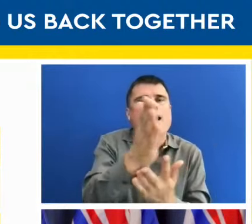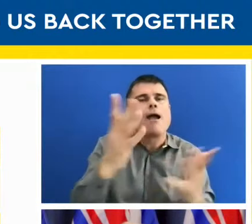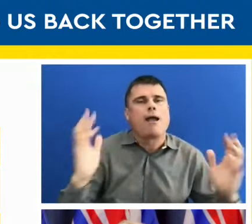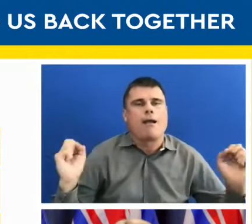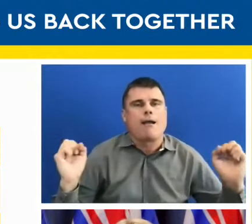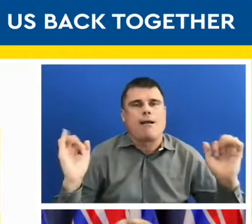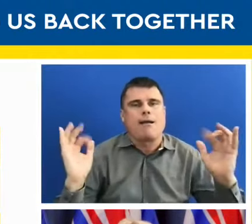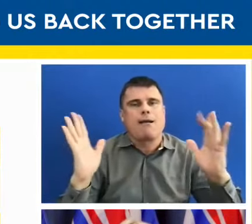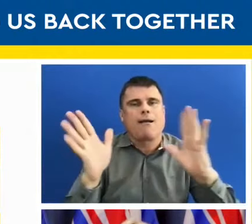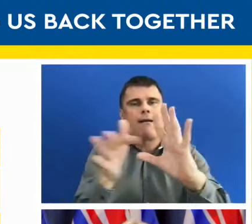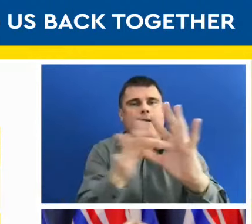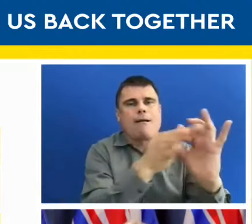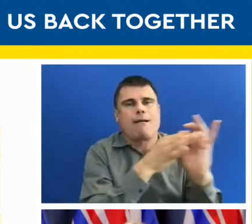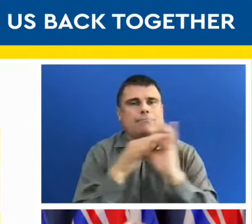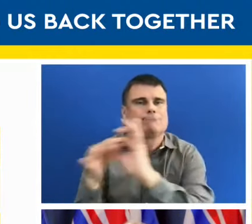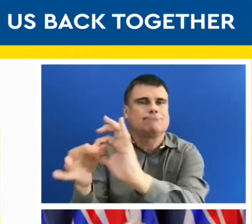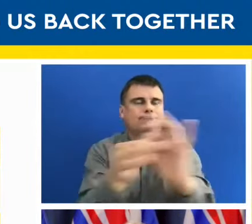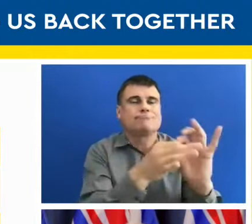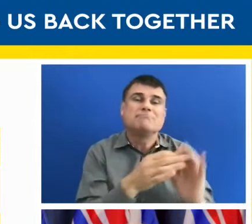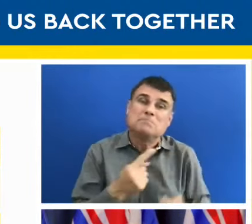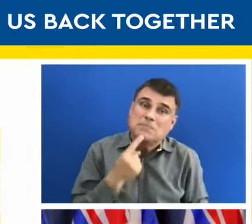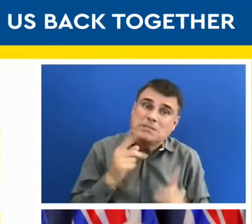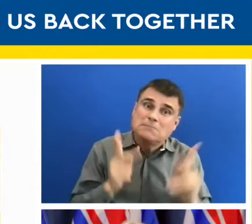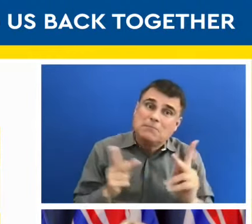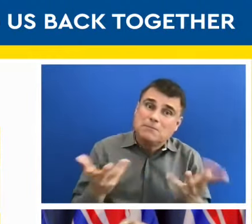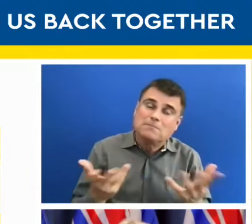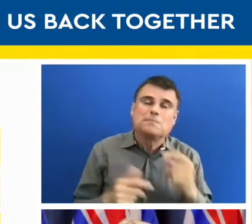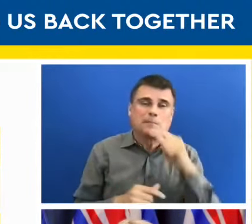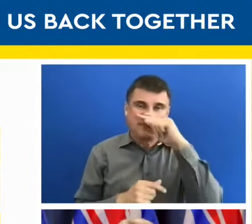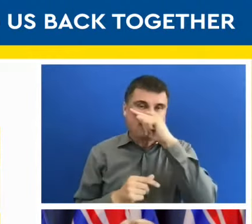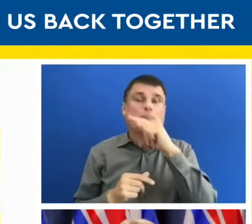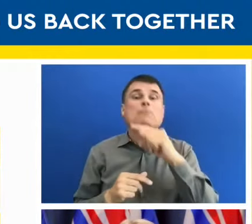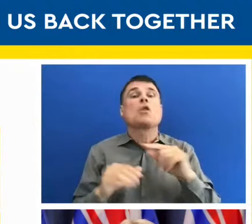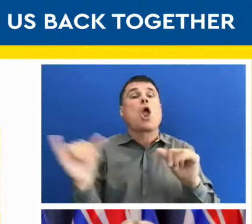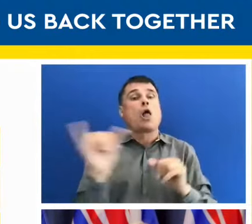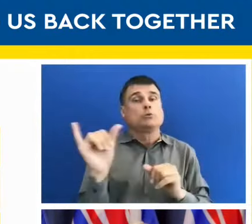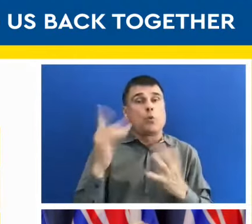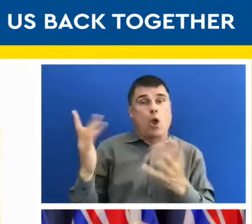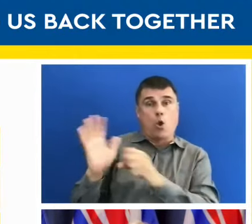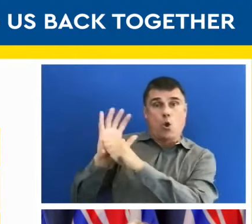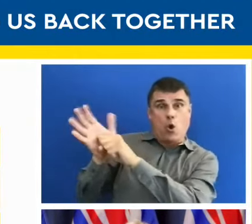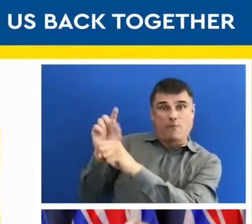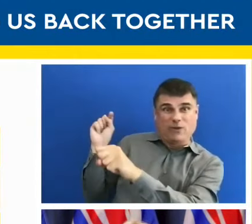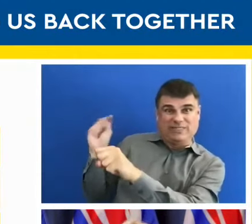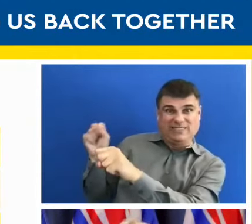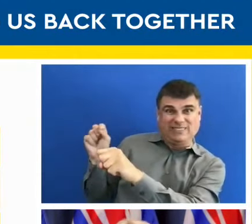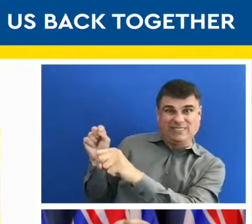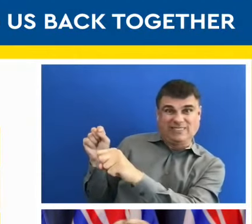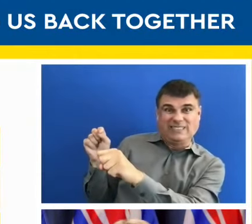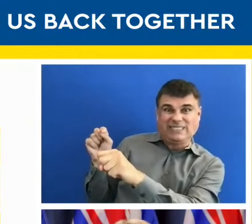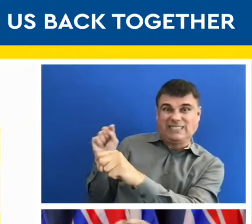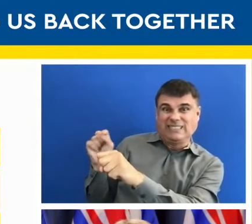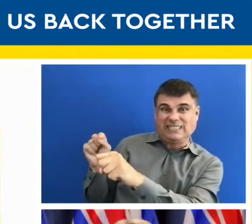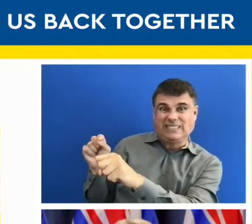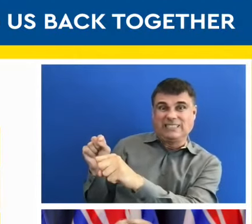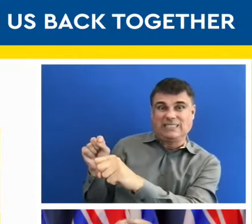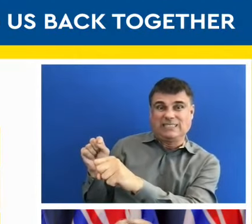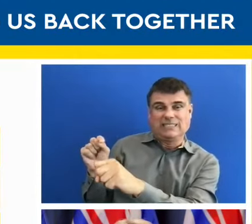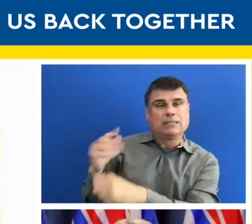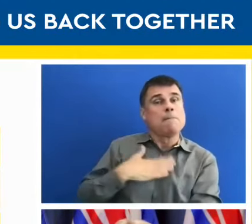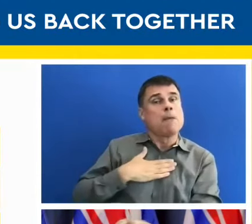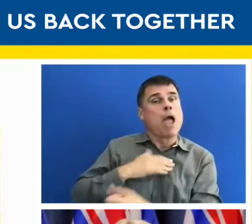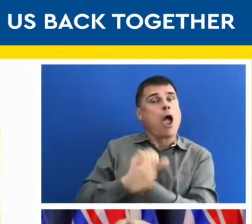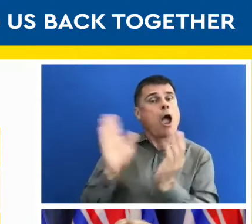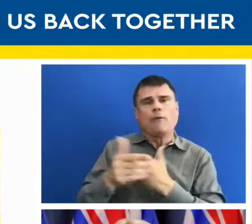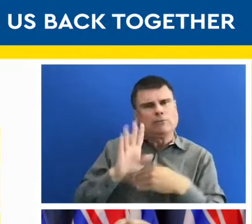You can be also reassured that COVID-19 continues to be a primary focus of my office and public health leaders and our